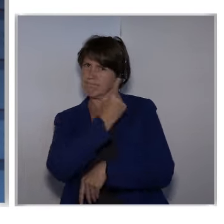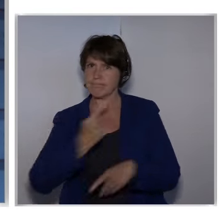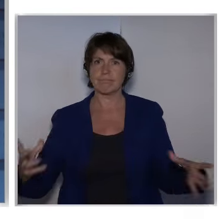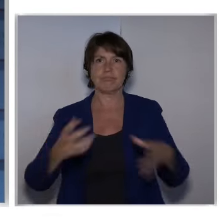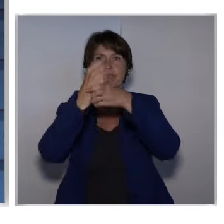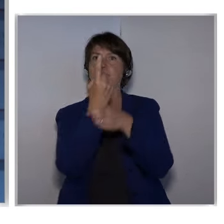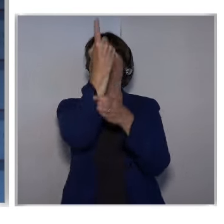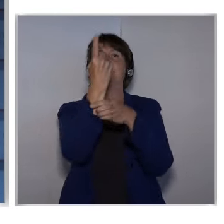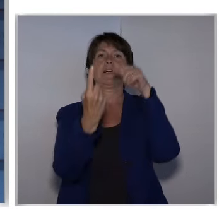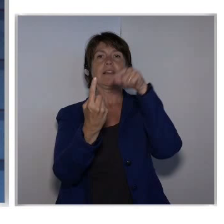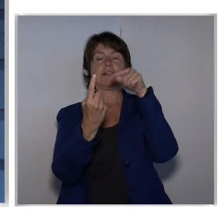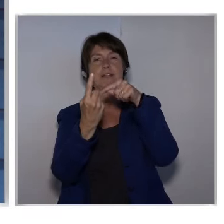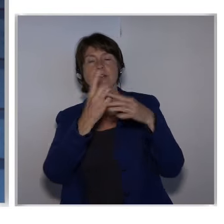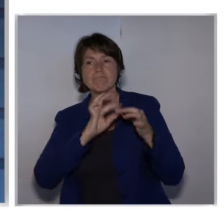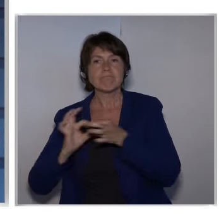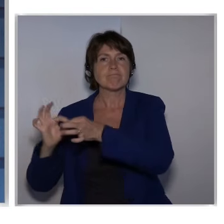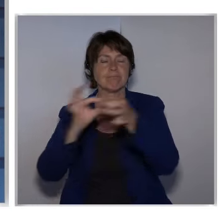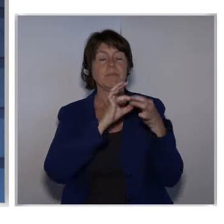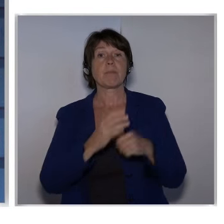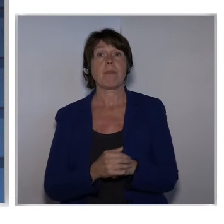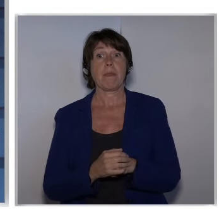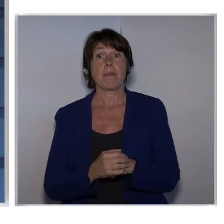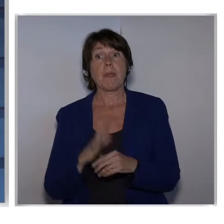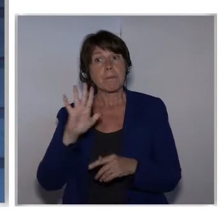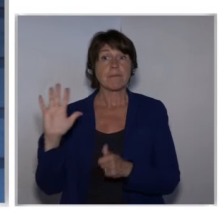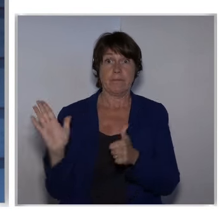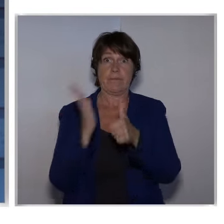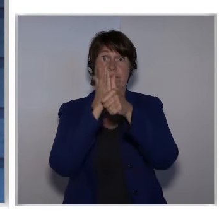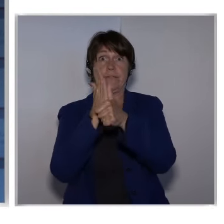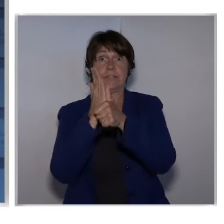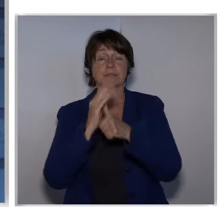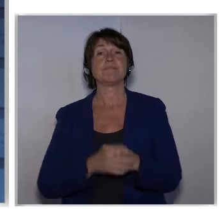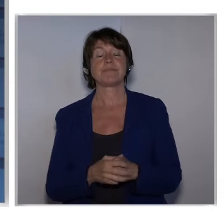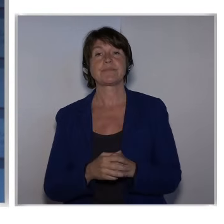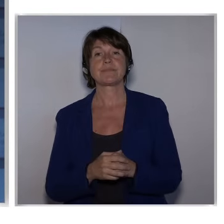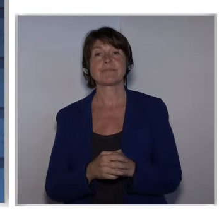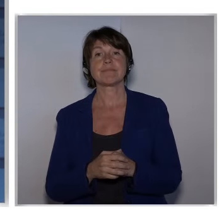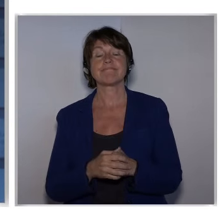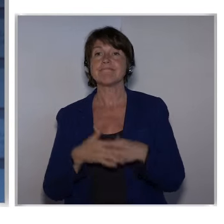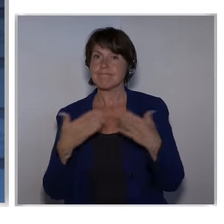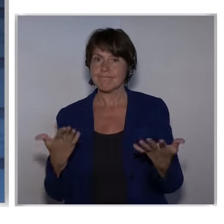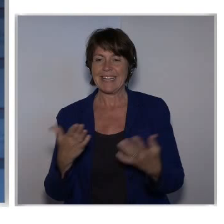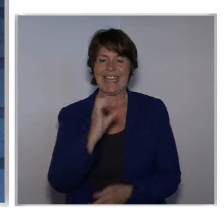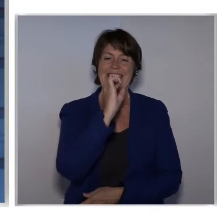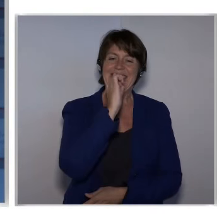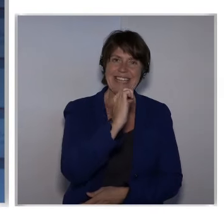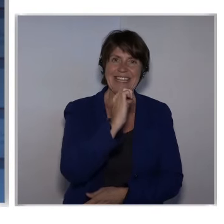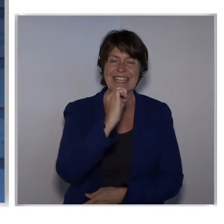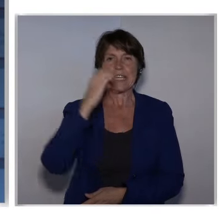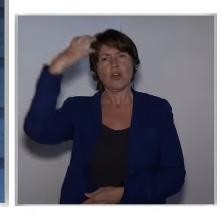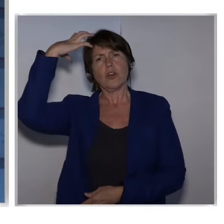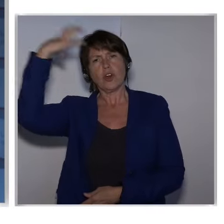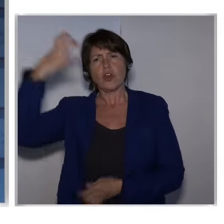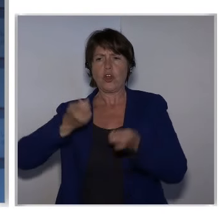come to you again in a little moment. But first, well, e-government ambassadors,